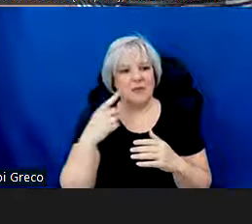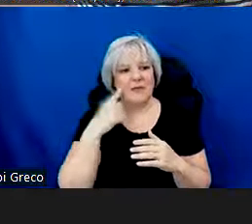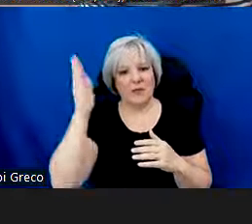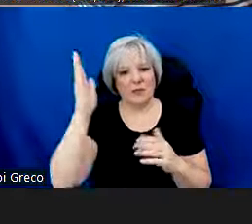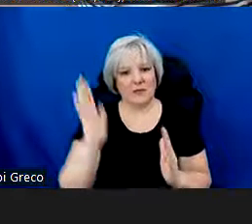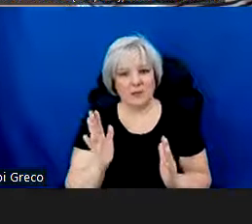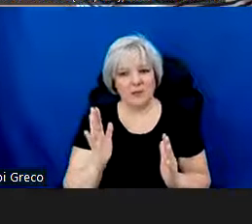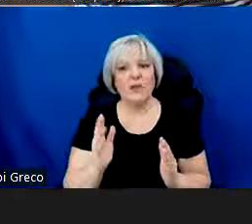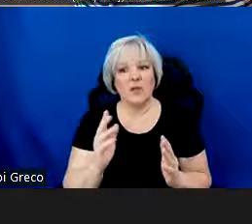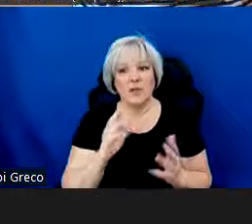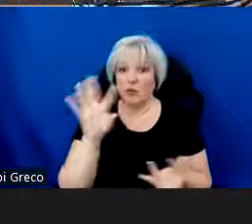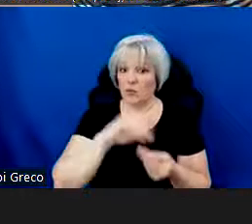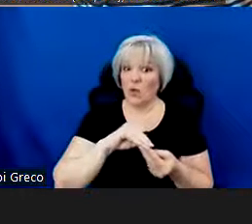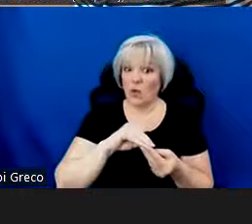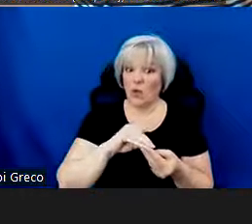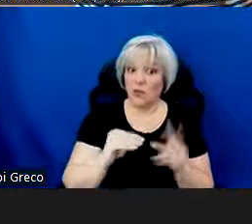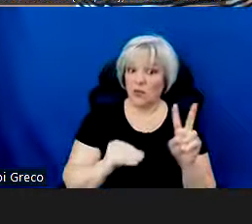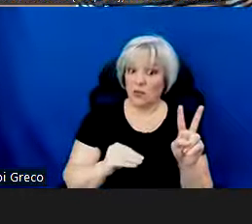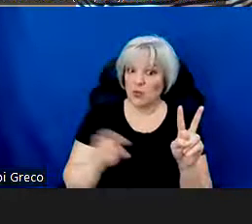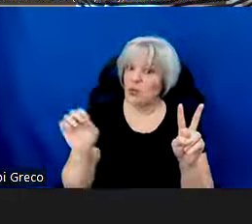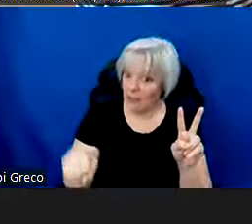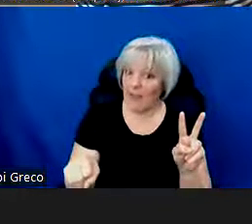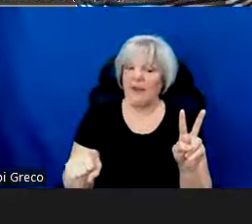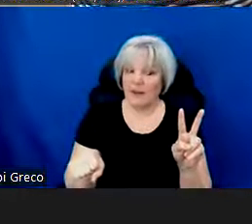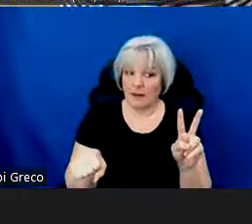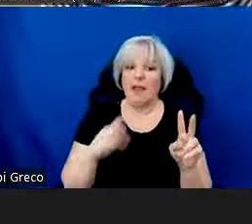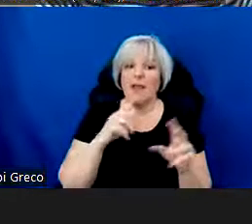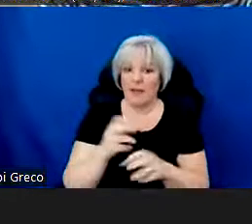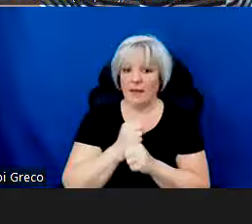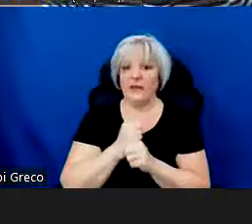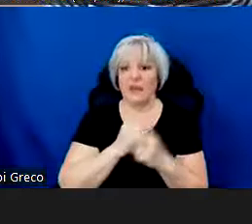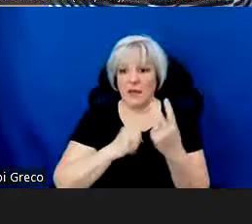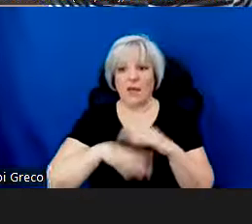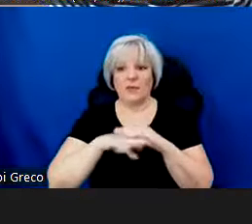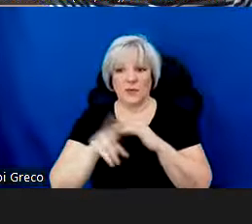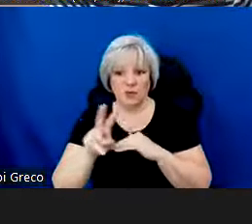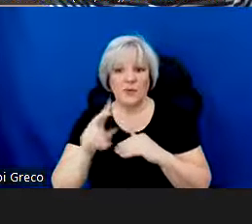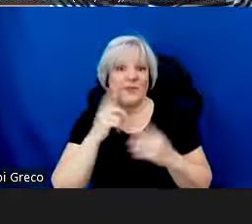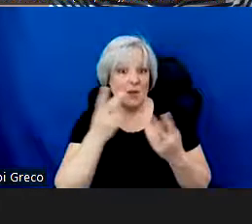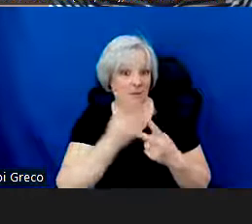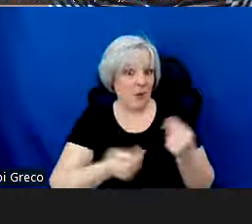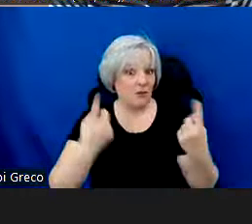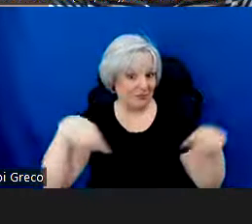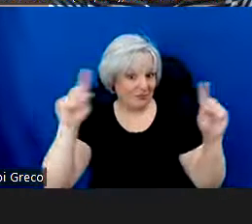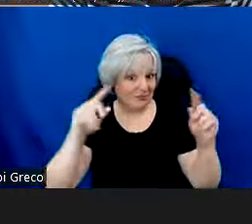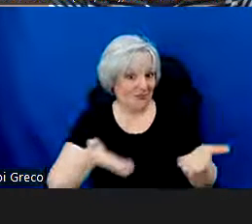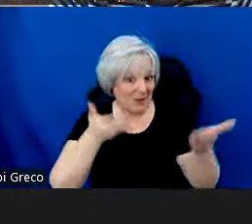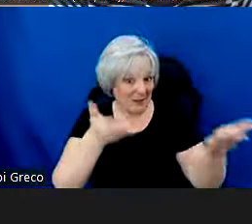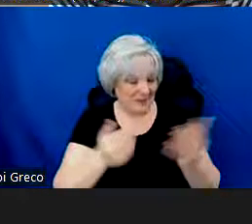may apply for a total of two and may receive up to two if they are both successfully recommended for funding.